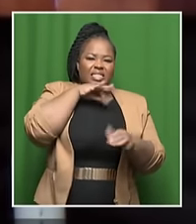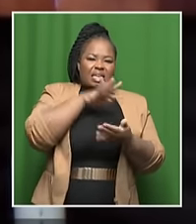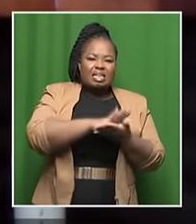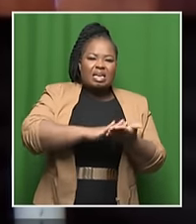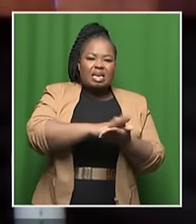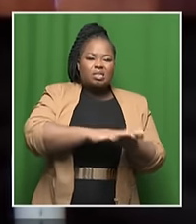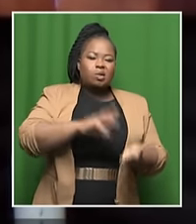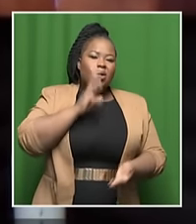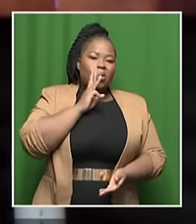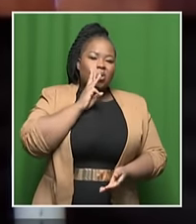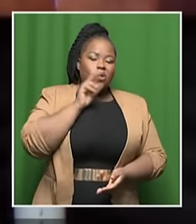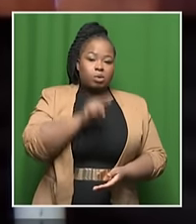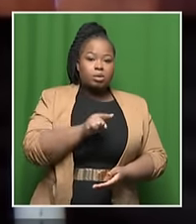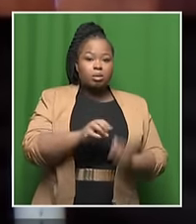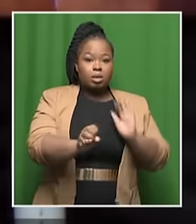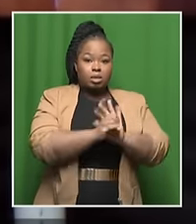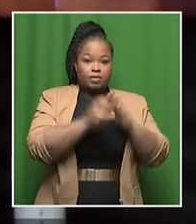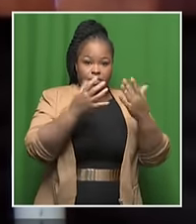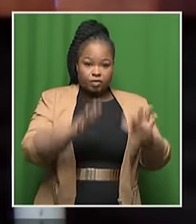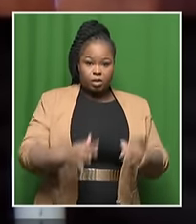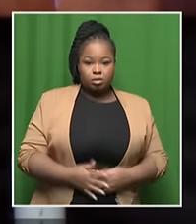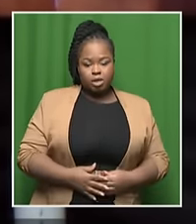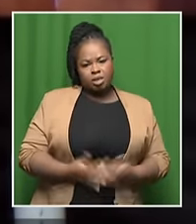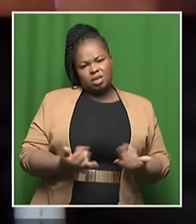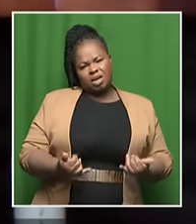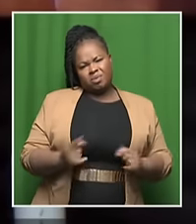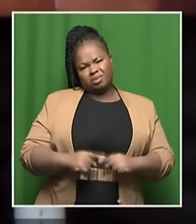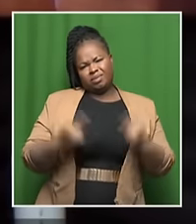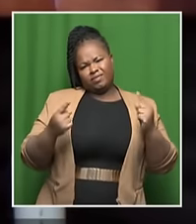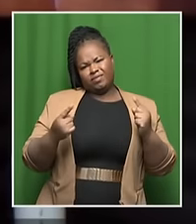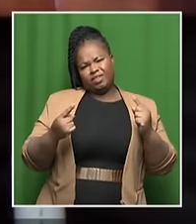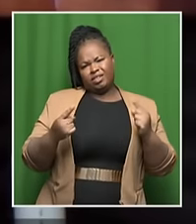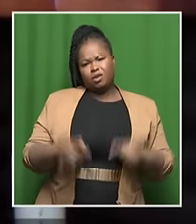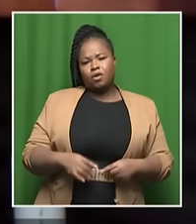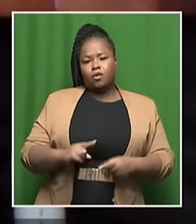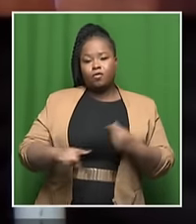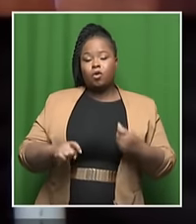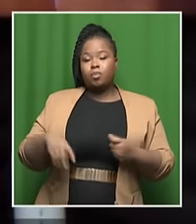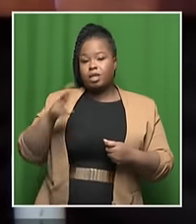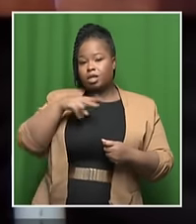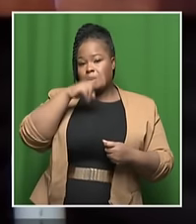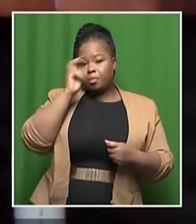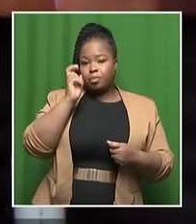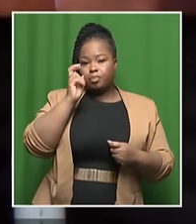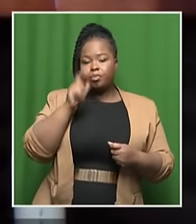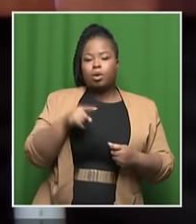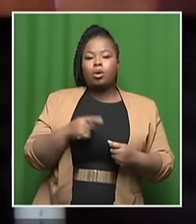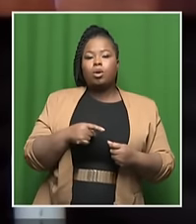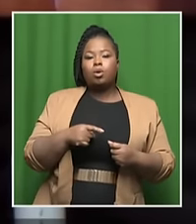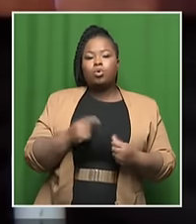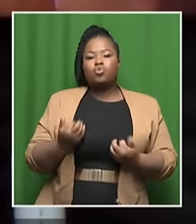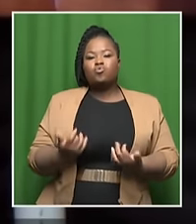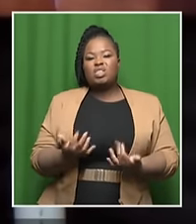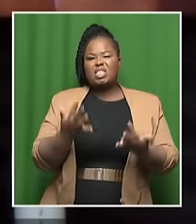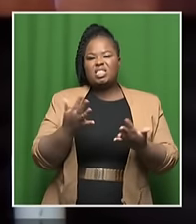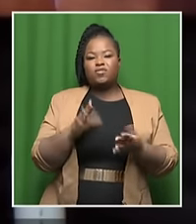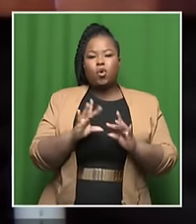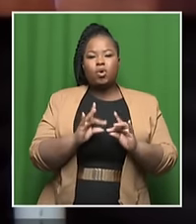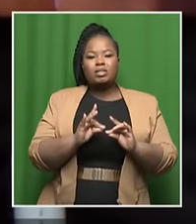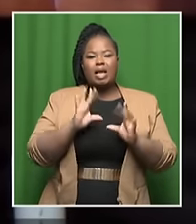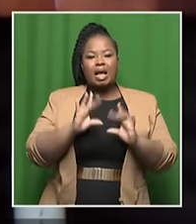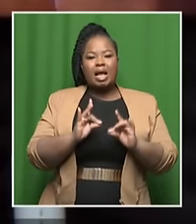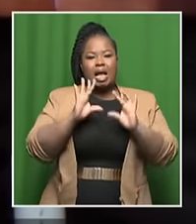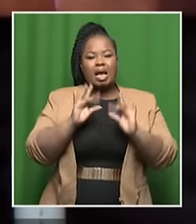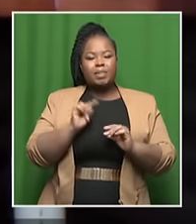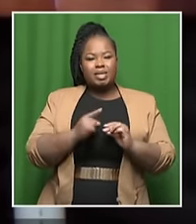couple of years ago already. But these species are different to the current blue-green algae that we have. And they've got all sorts of capabilities that